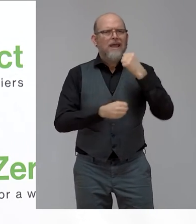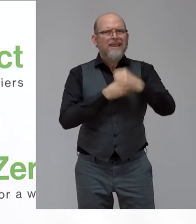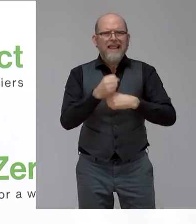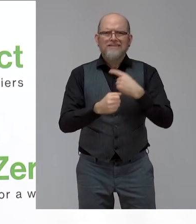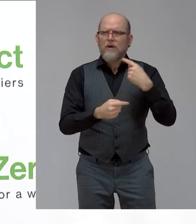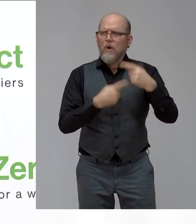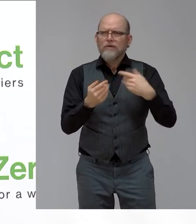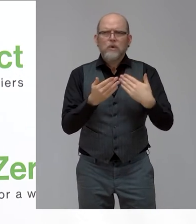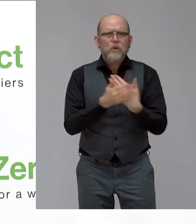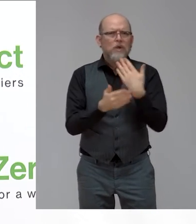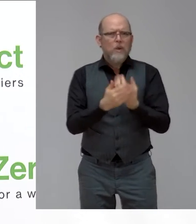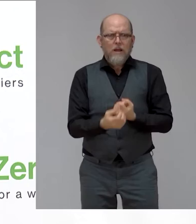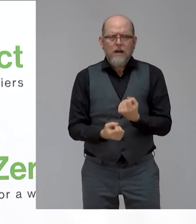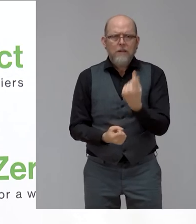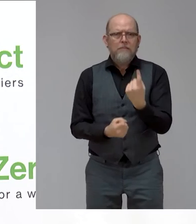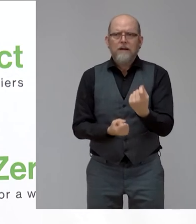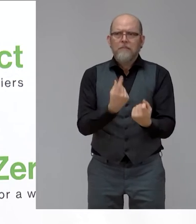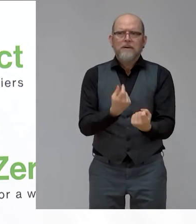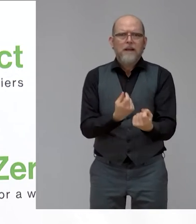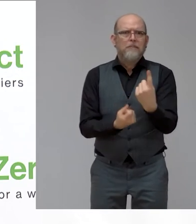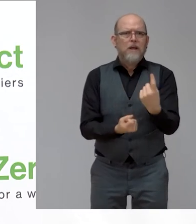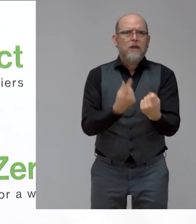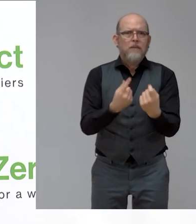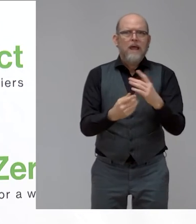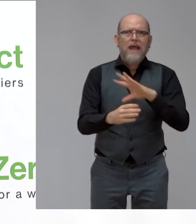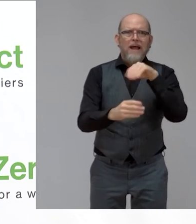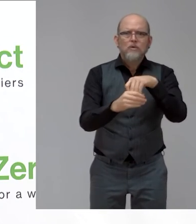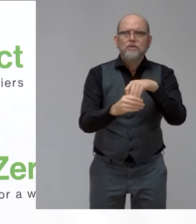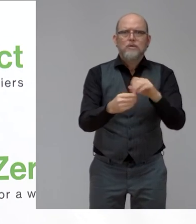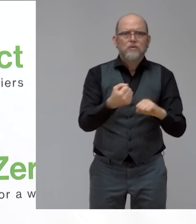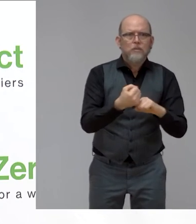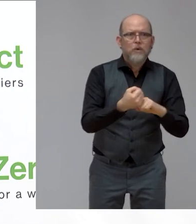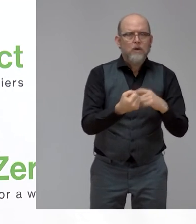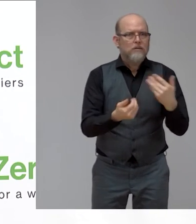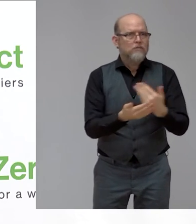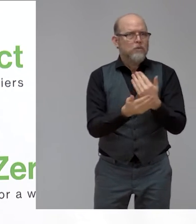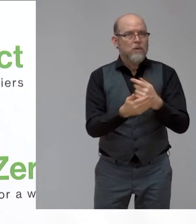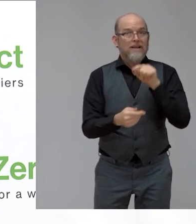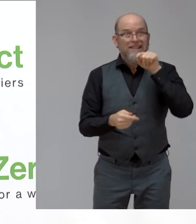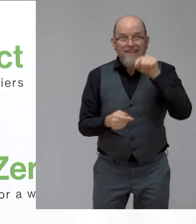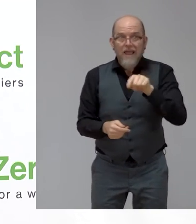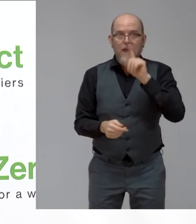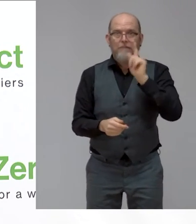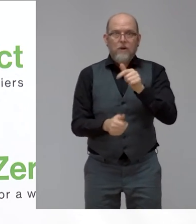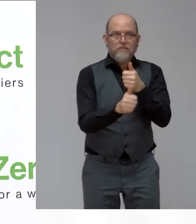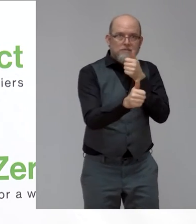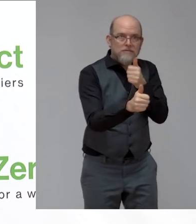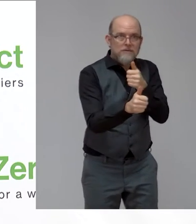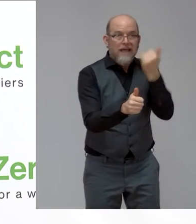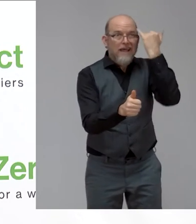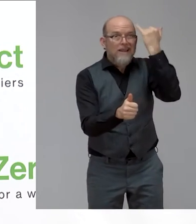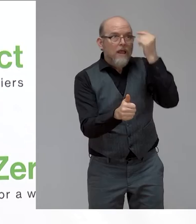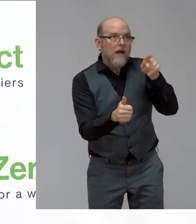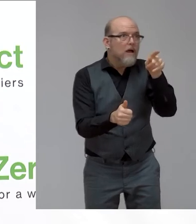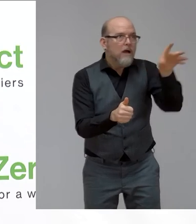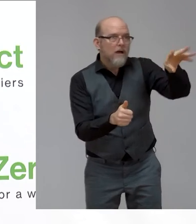to support inclusion comes up and unless we share all these ideas, we cannot progress. That's the first one. And maybe the second one